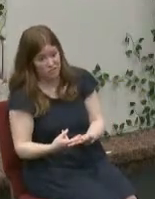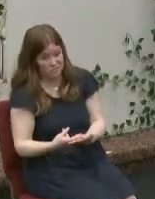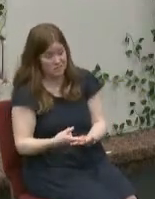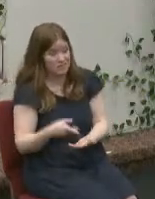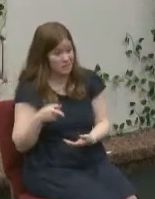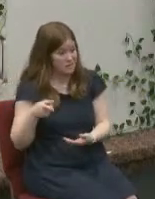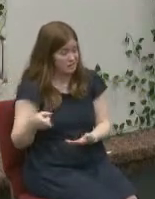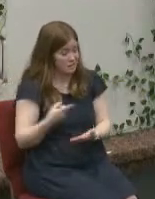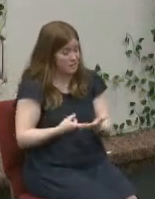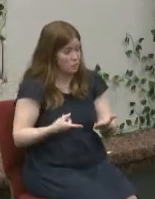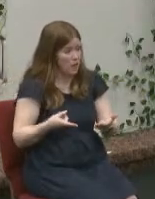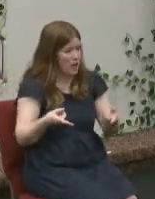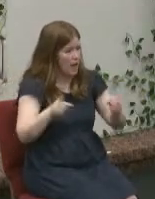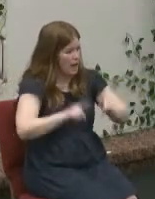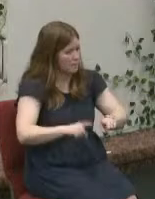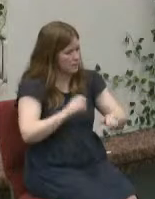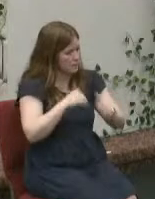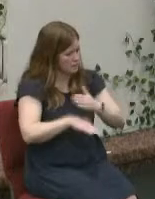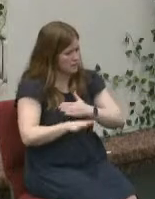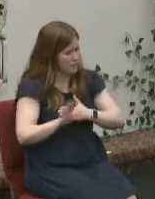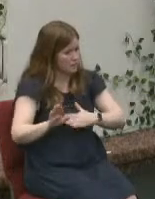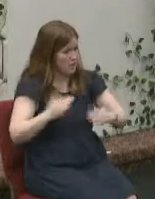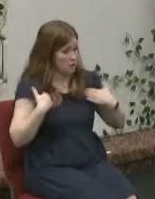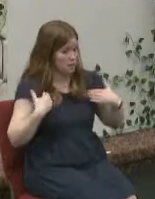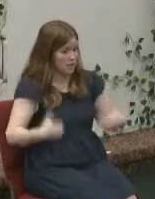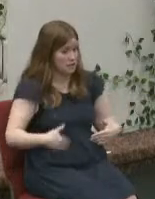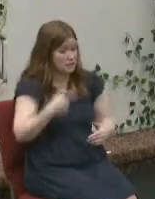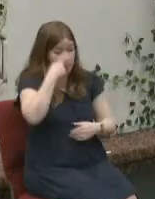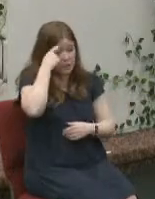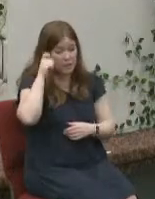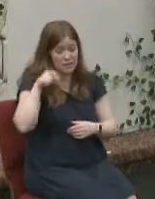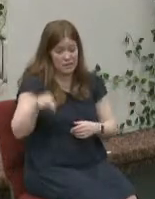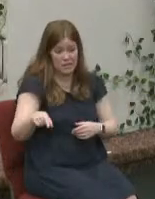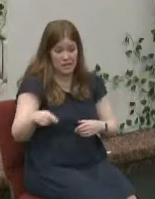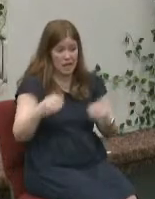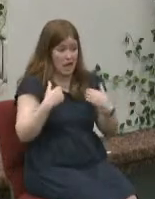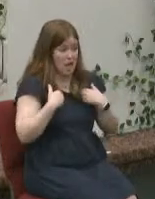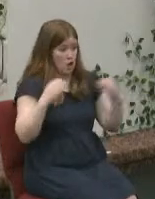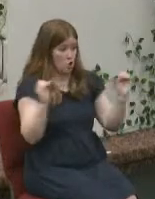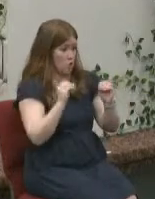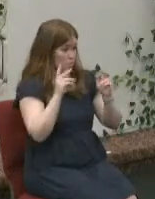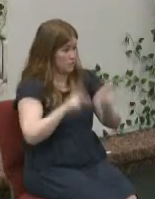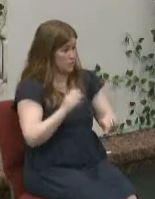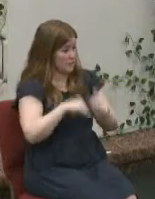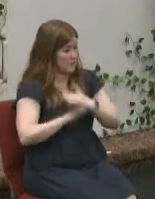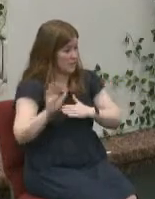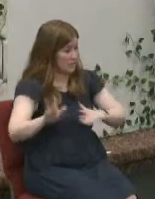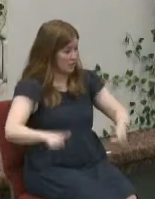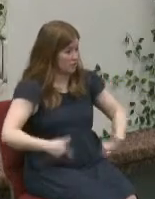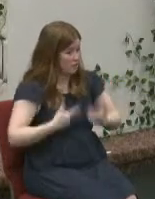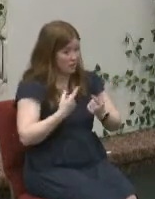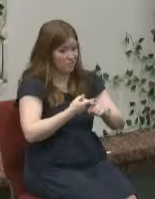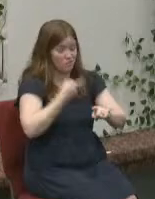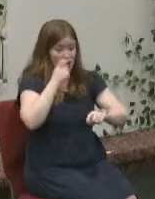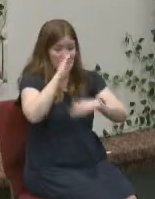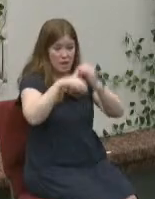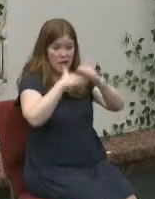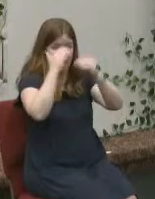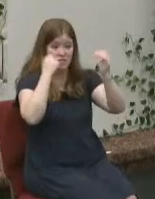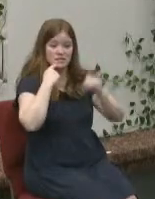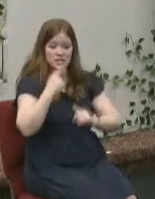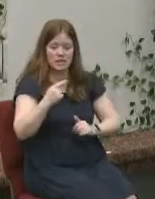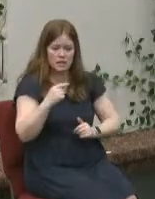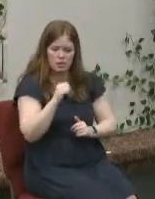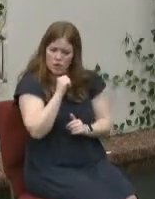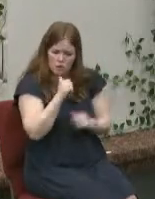inside and out because there was no one in their life from heaven telling them